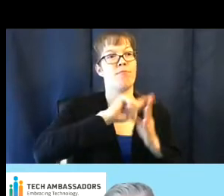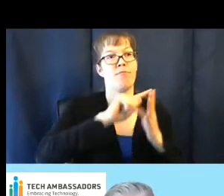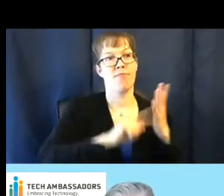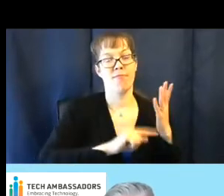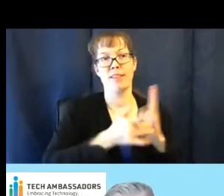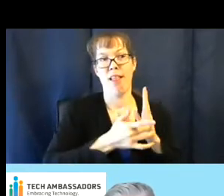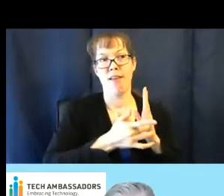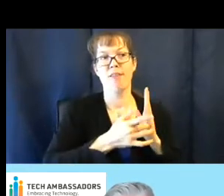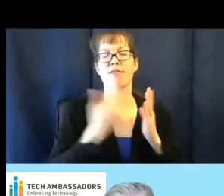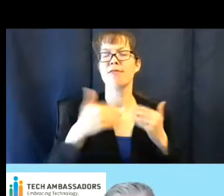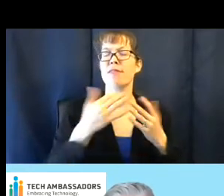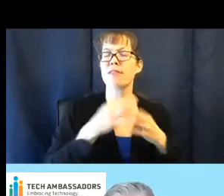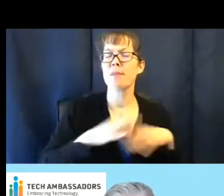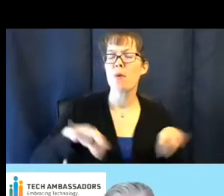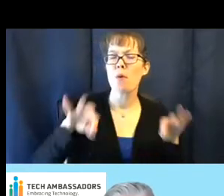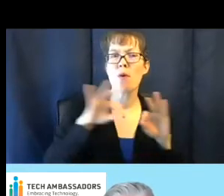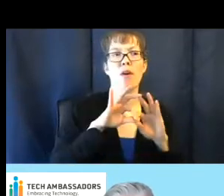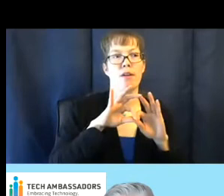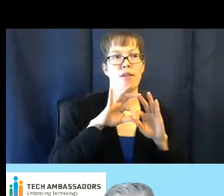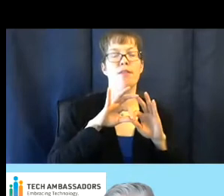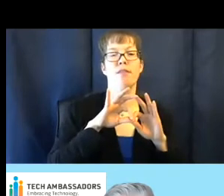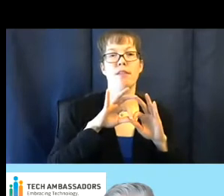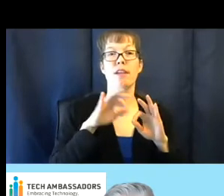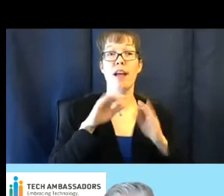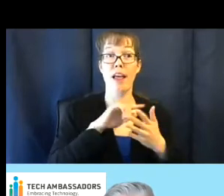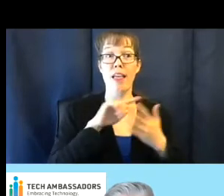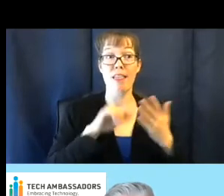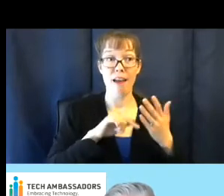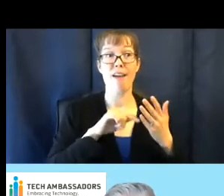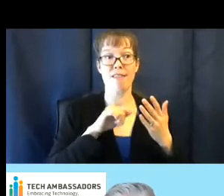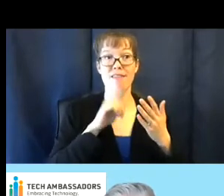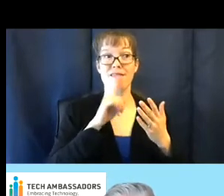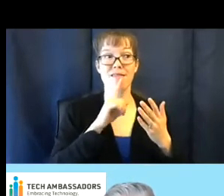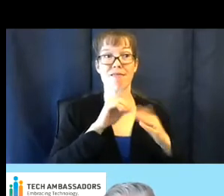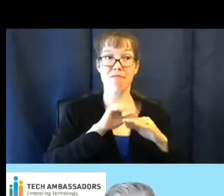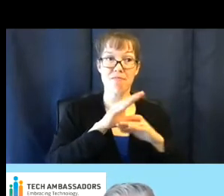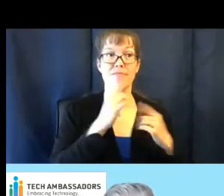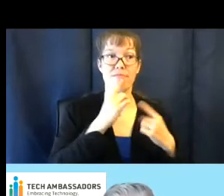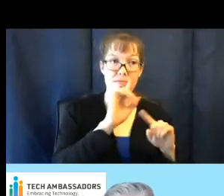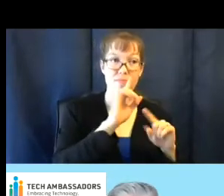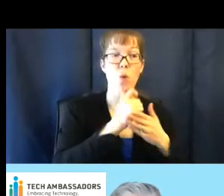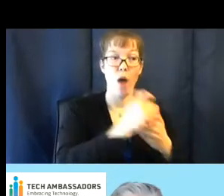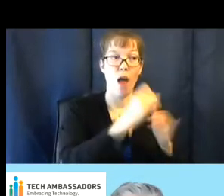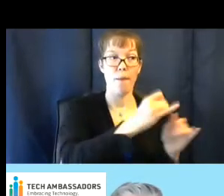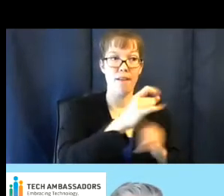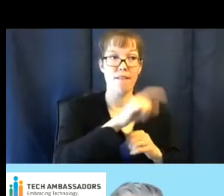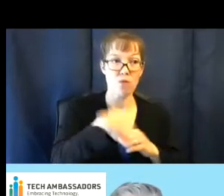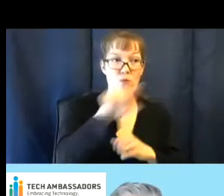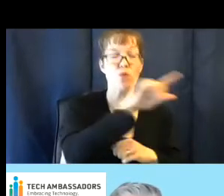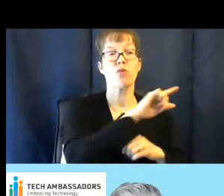it's really important and they're important for individuals to have in their homes